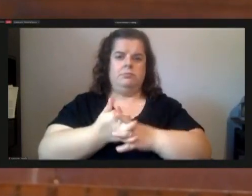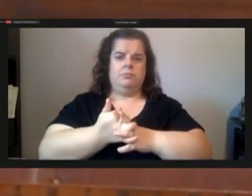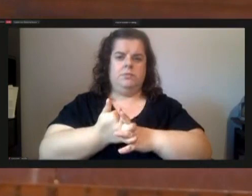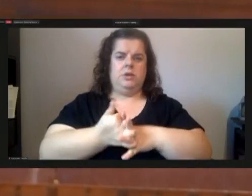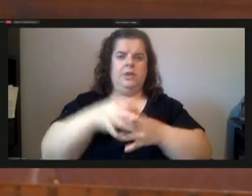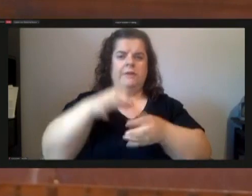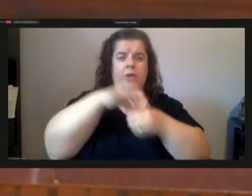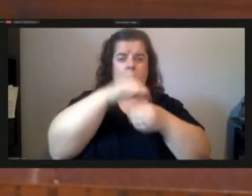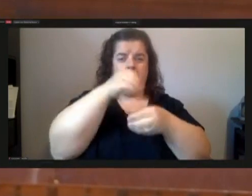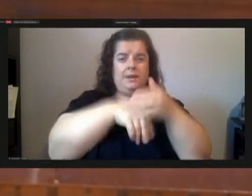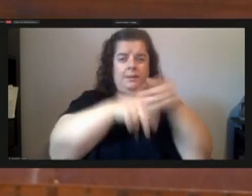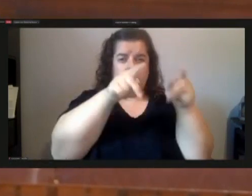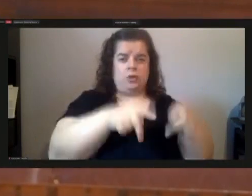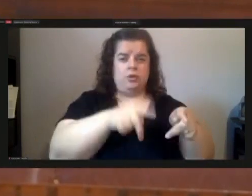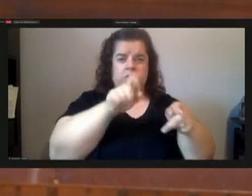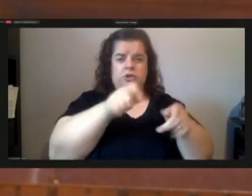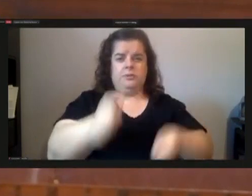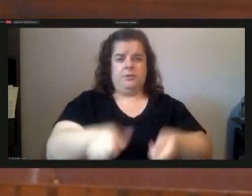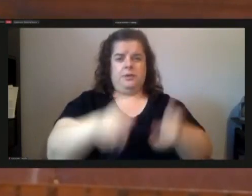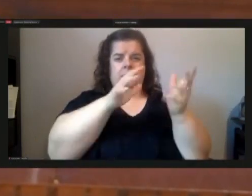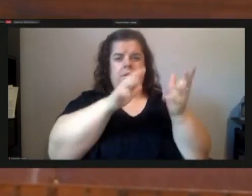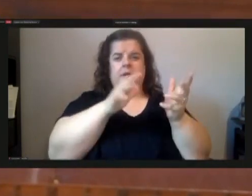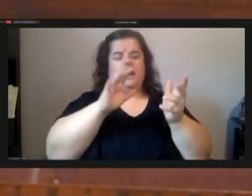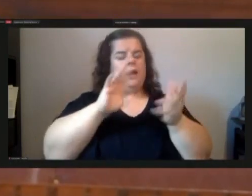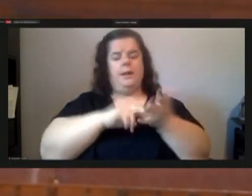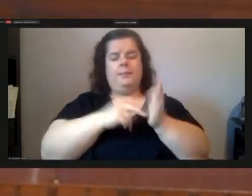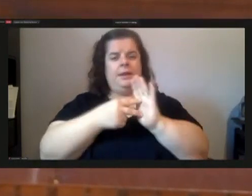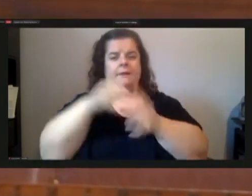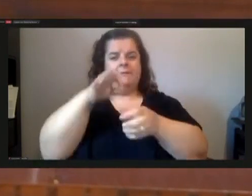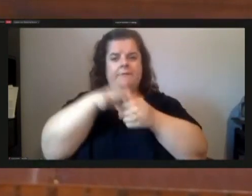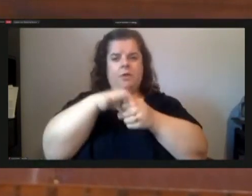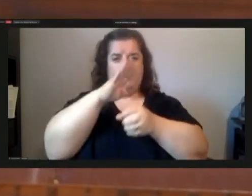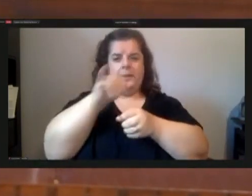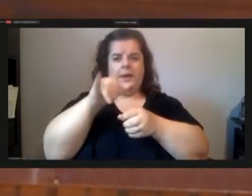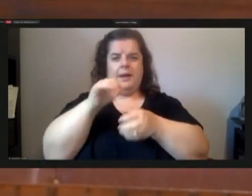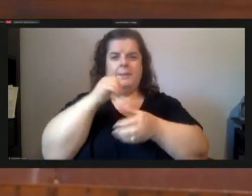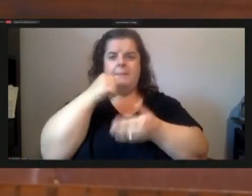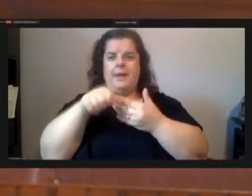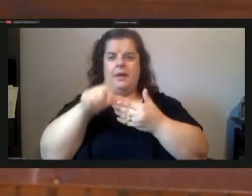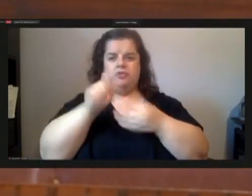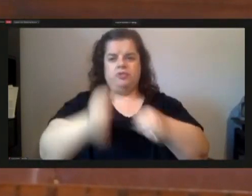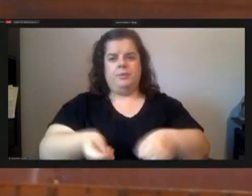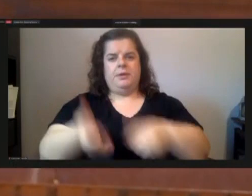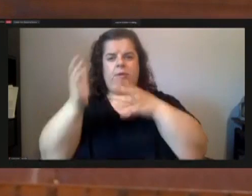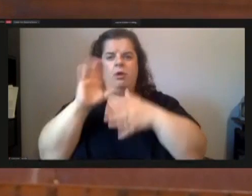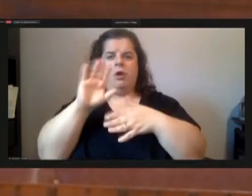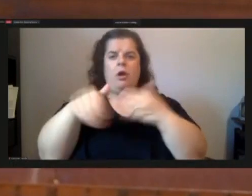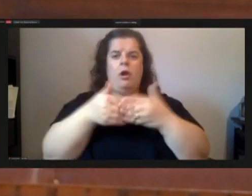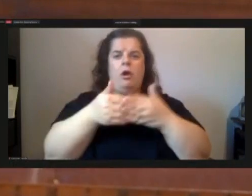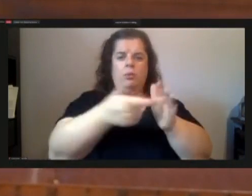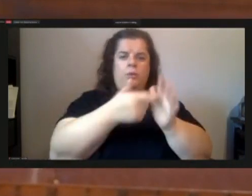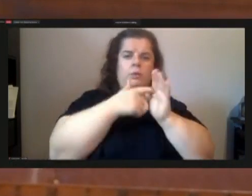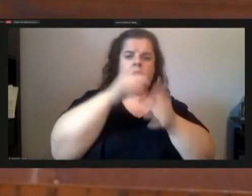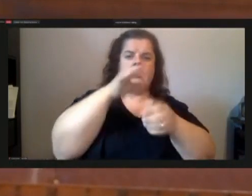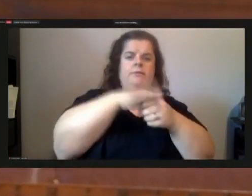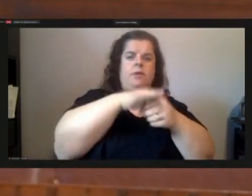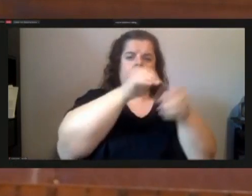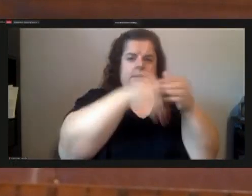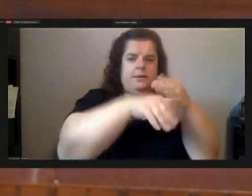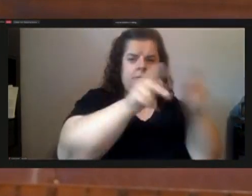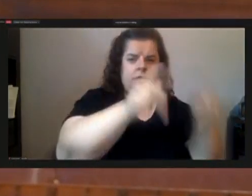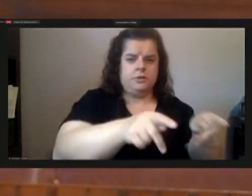be thrown out i mean vote uh by mail should be thrown out all vote in person and um the